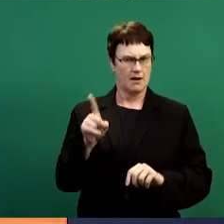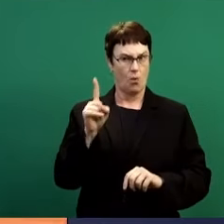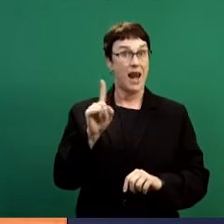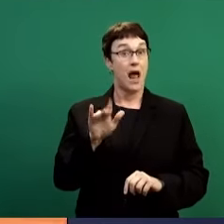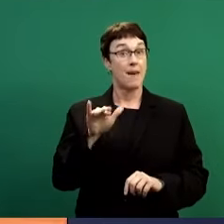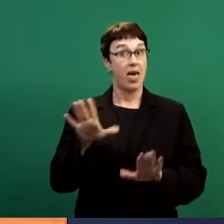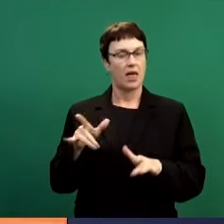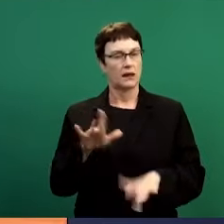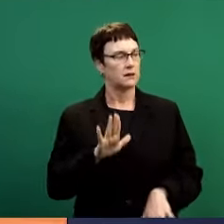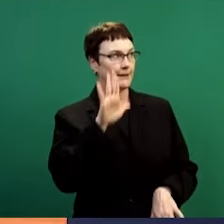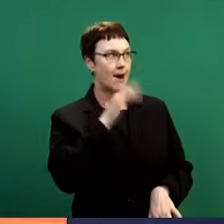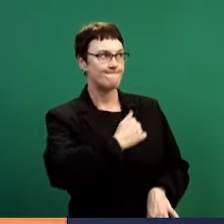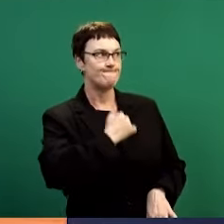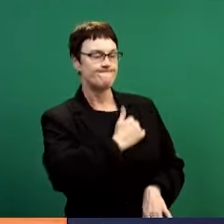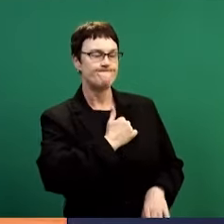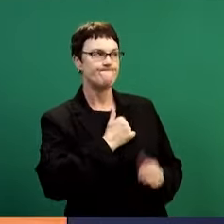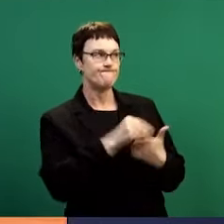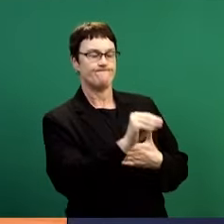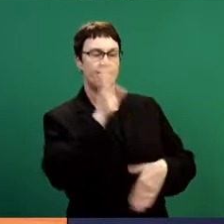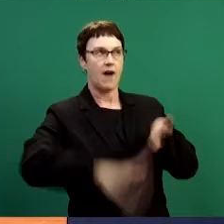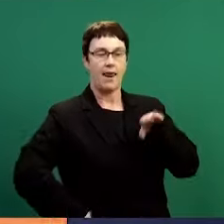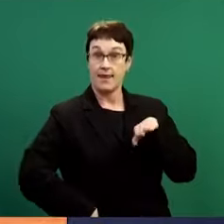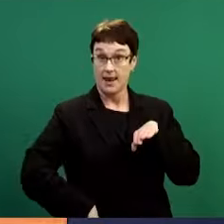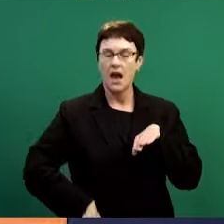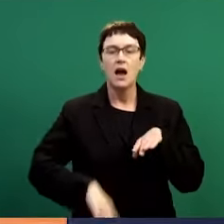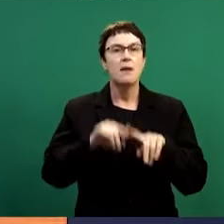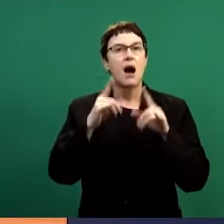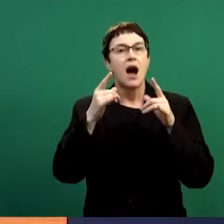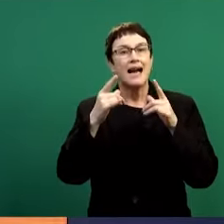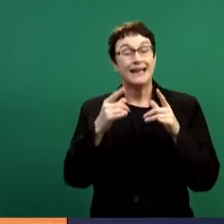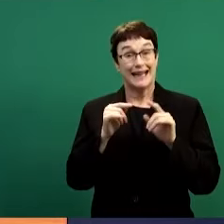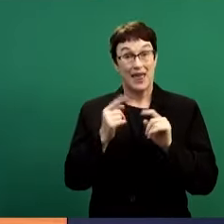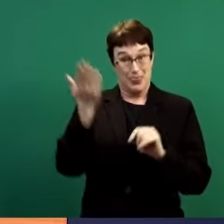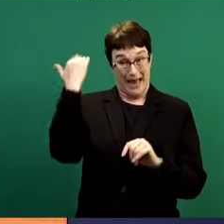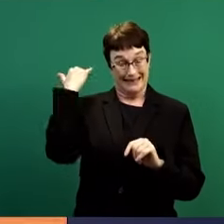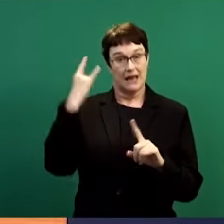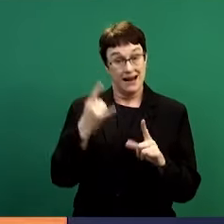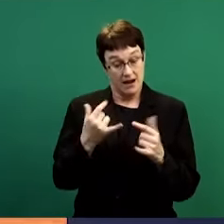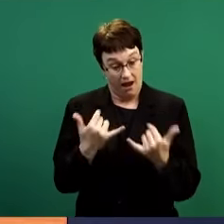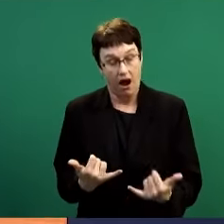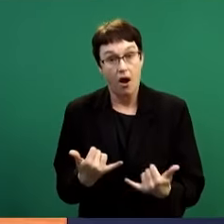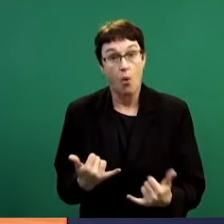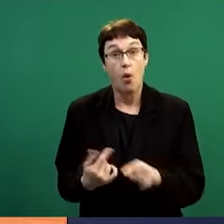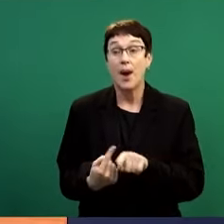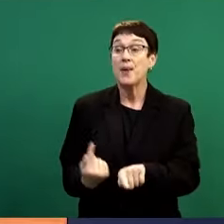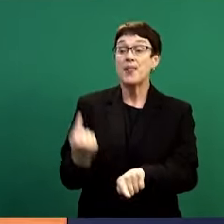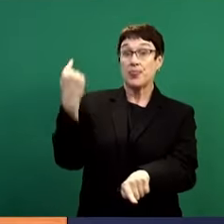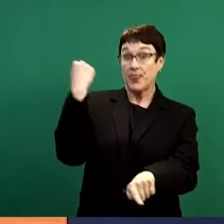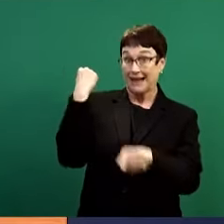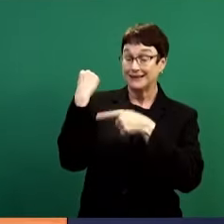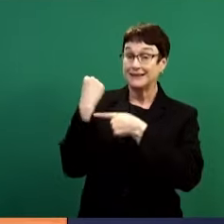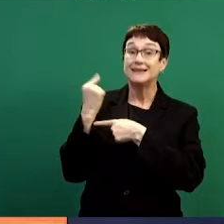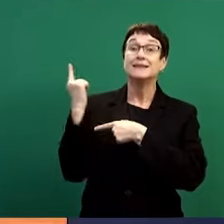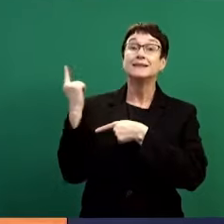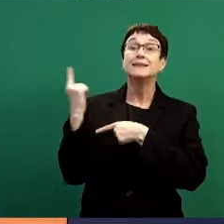inquiry dealt with bridges of exchange control regulations. That is why the